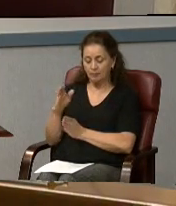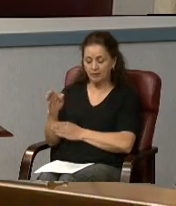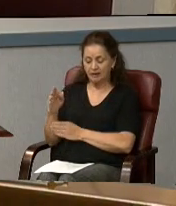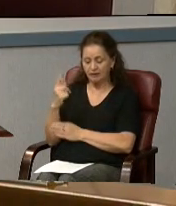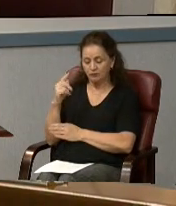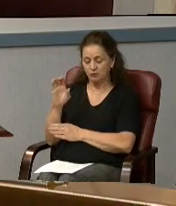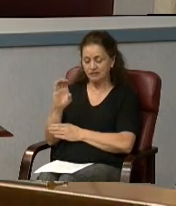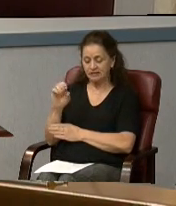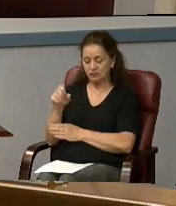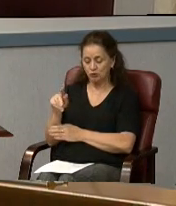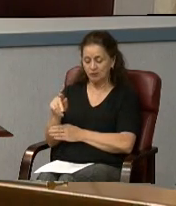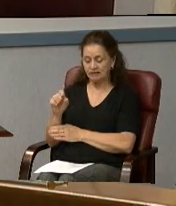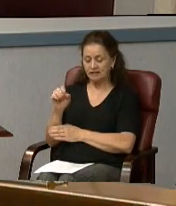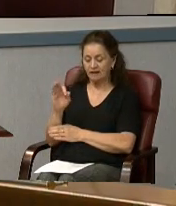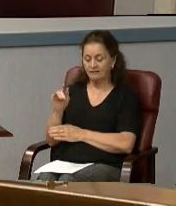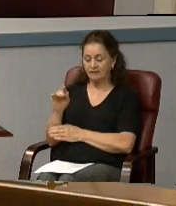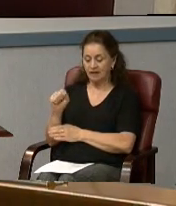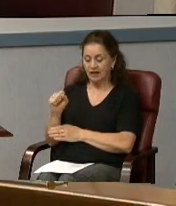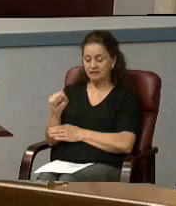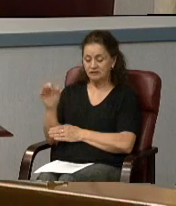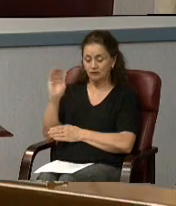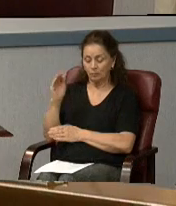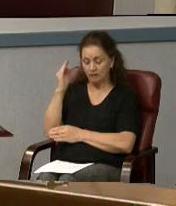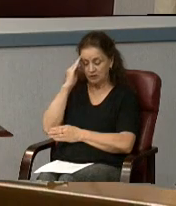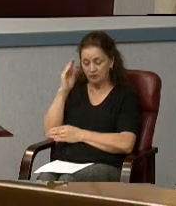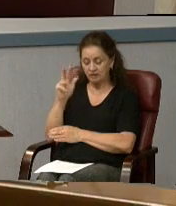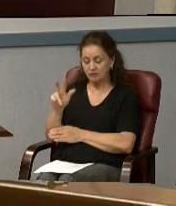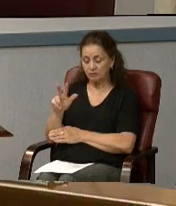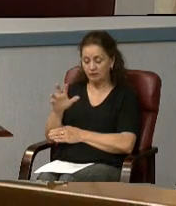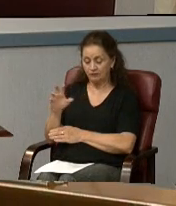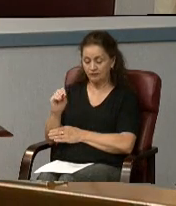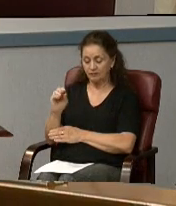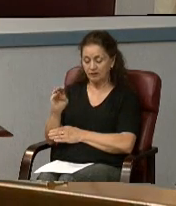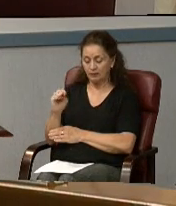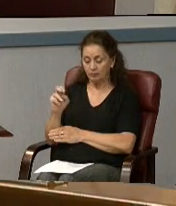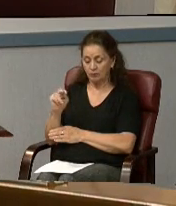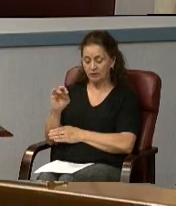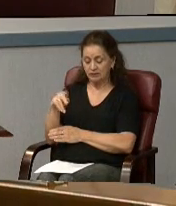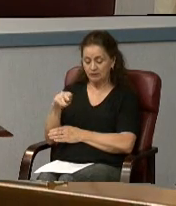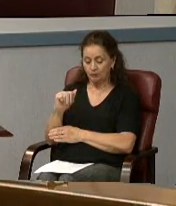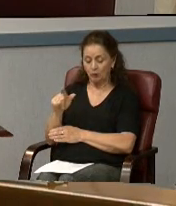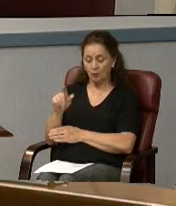known as 350 Municipal Square, and providing an effective date.